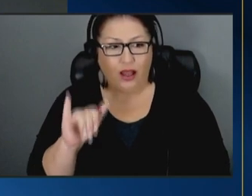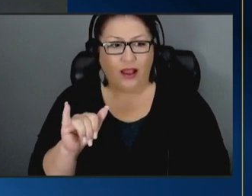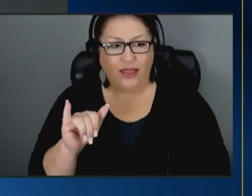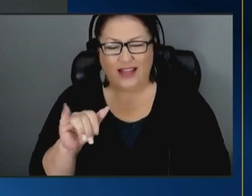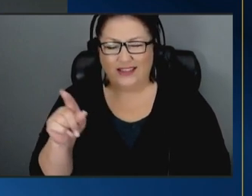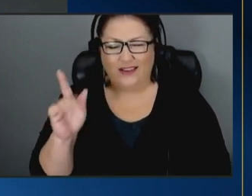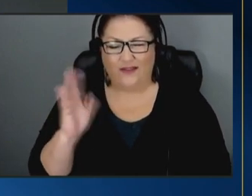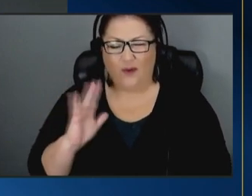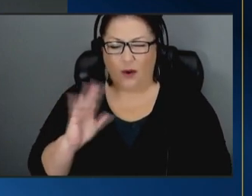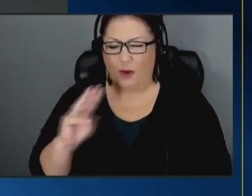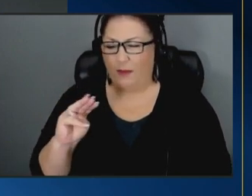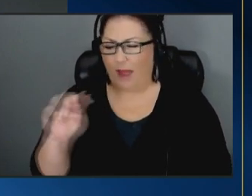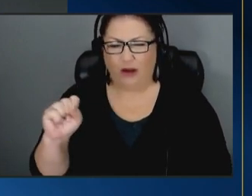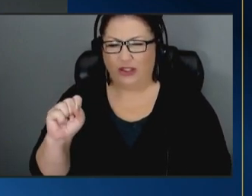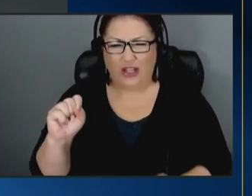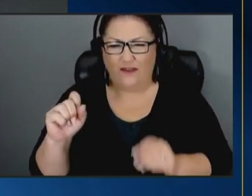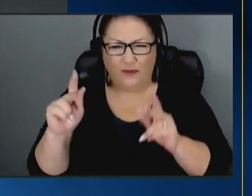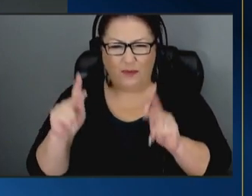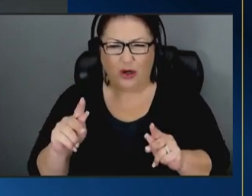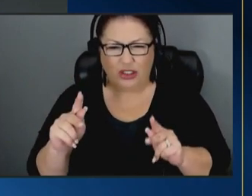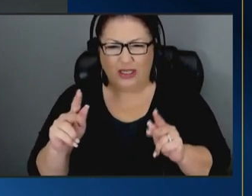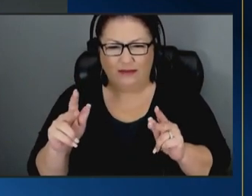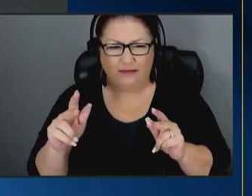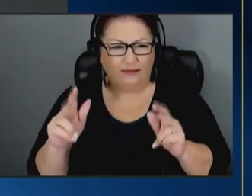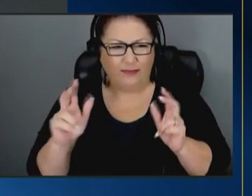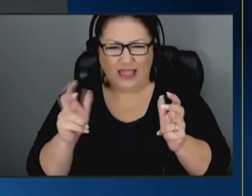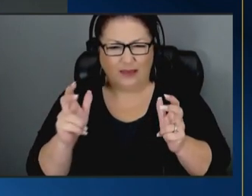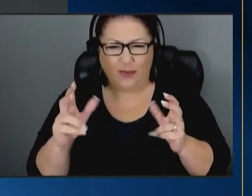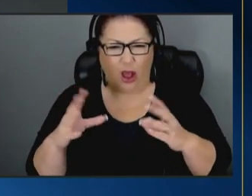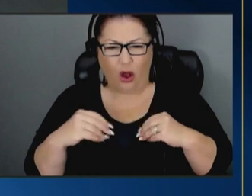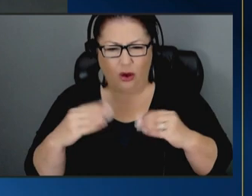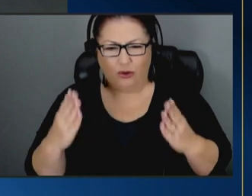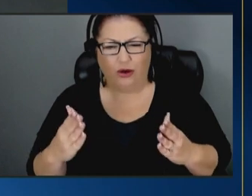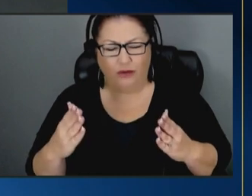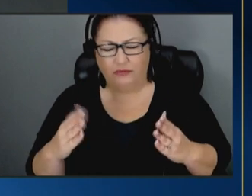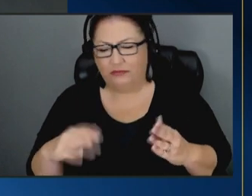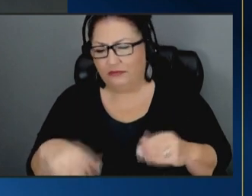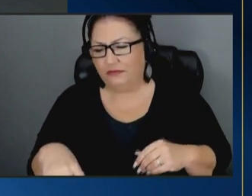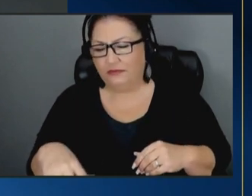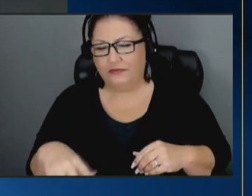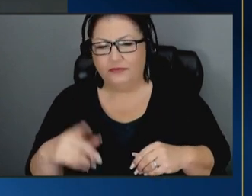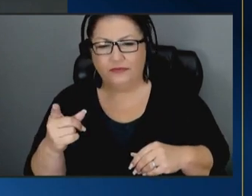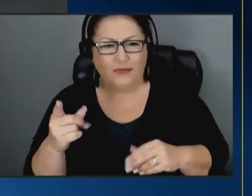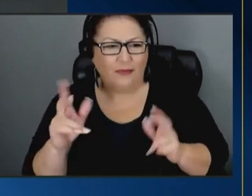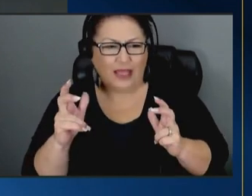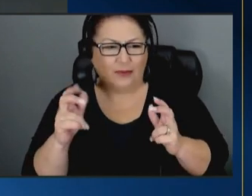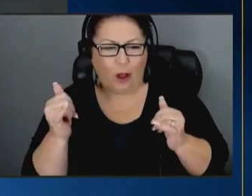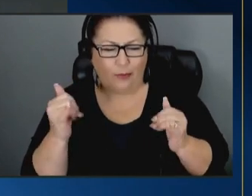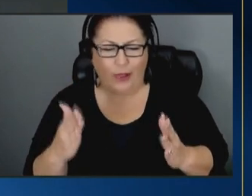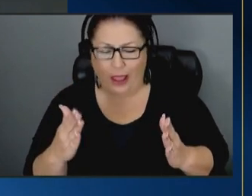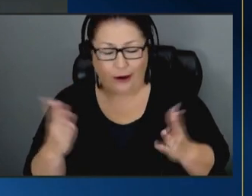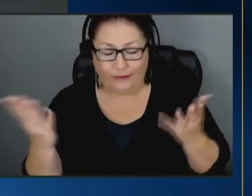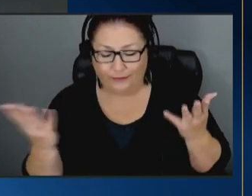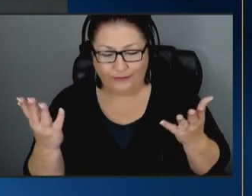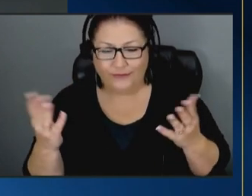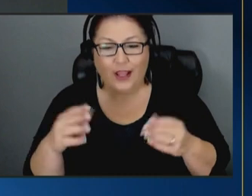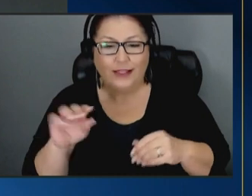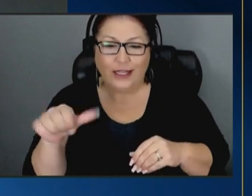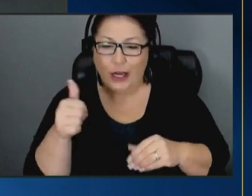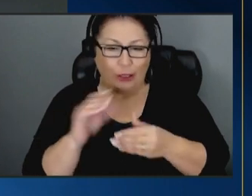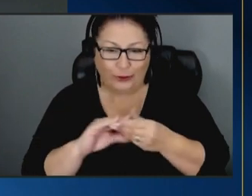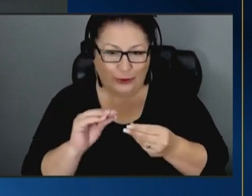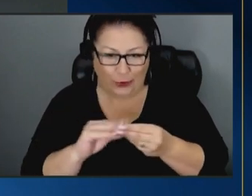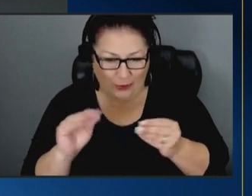person basketball owner i'm partial to basketball players since i went to school on a scholarship it's another story